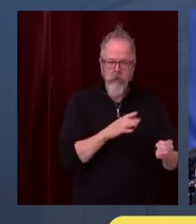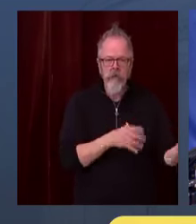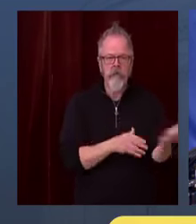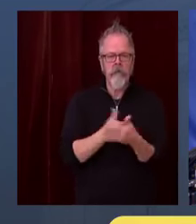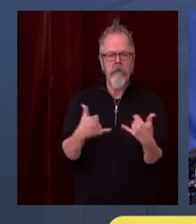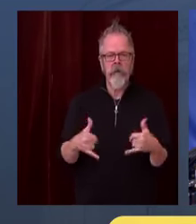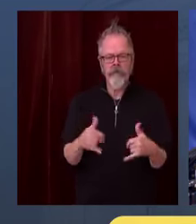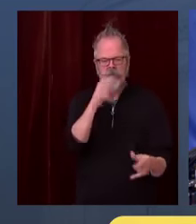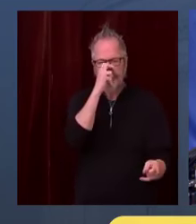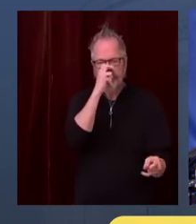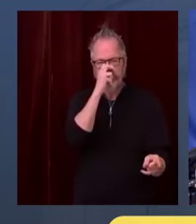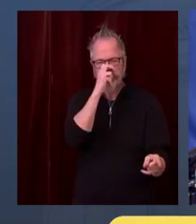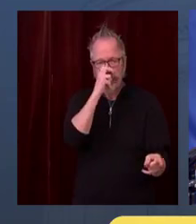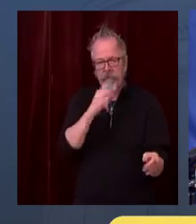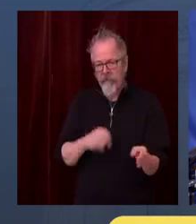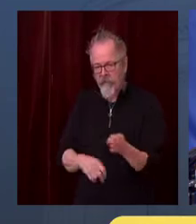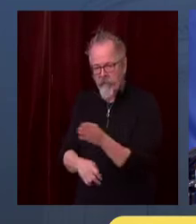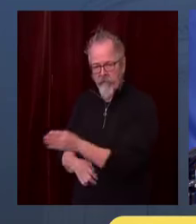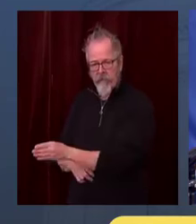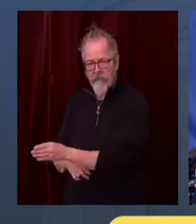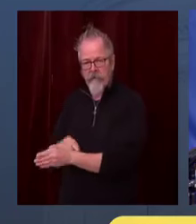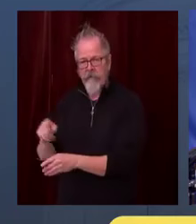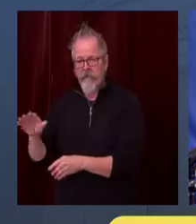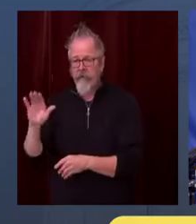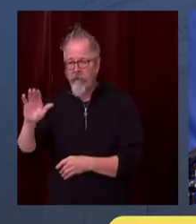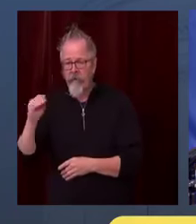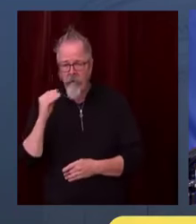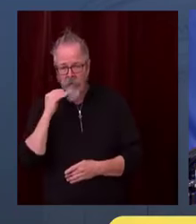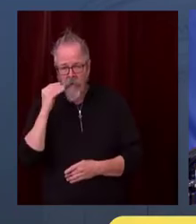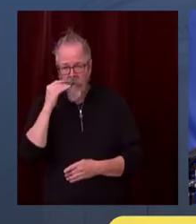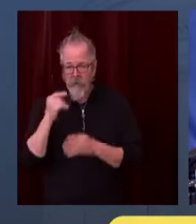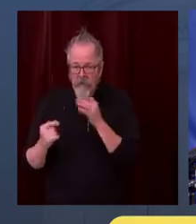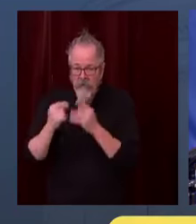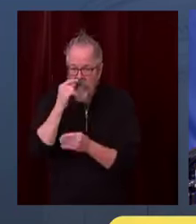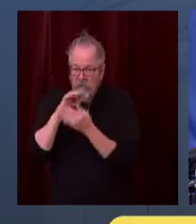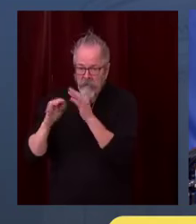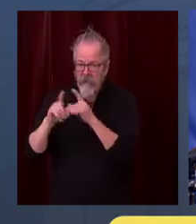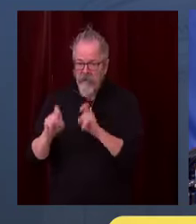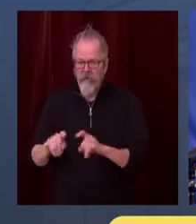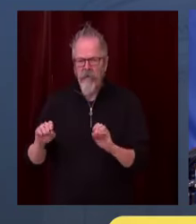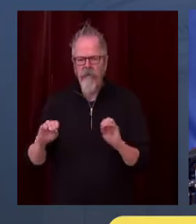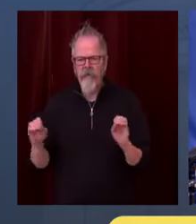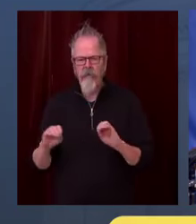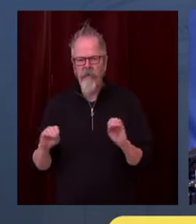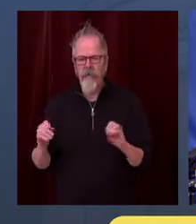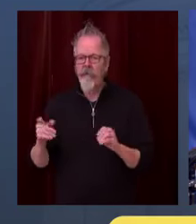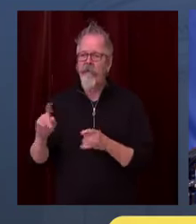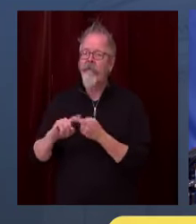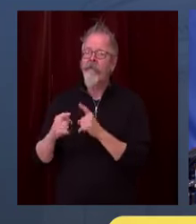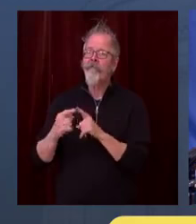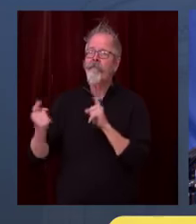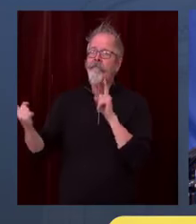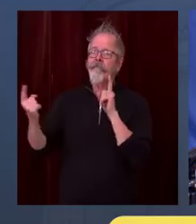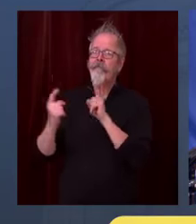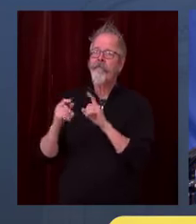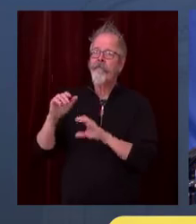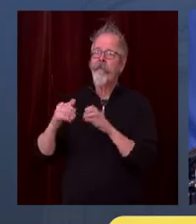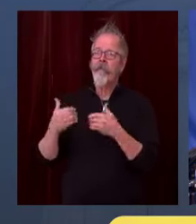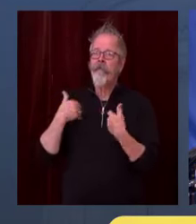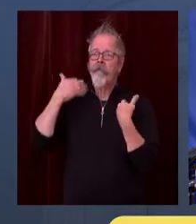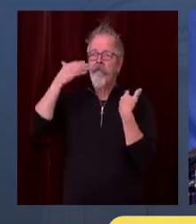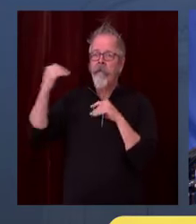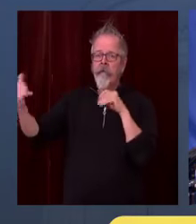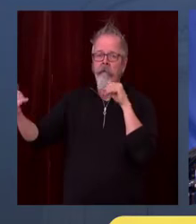you know, checking every day, whether you've stayed in the bubble and whether you've done the testing, it's a very, very different